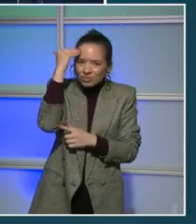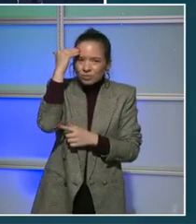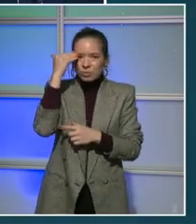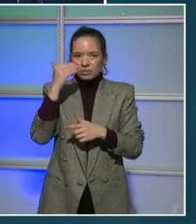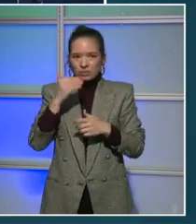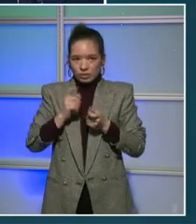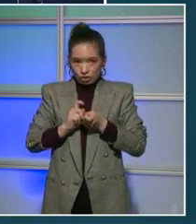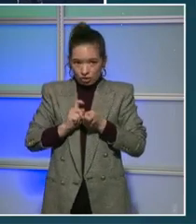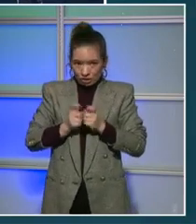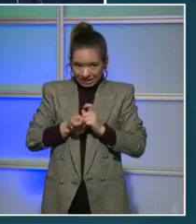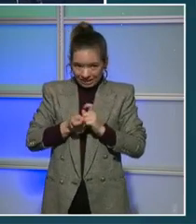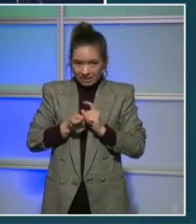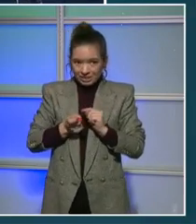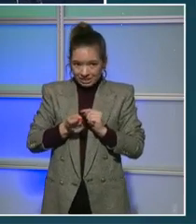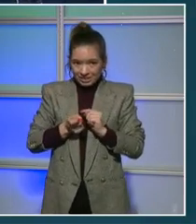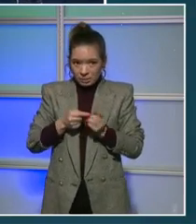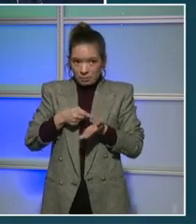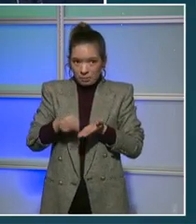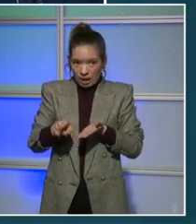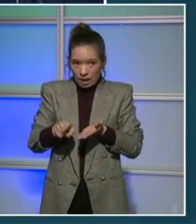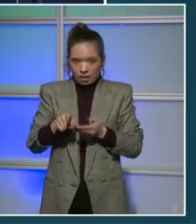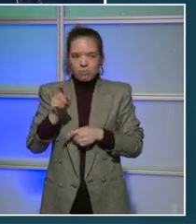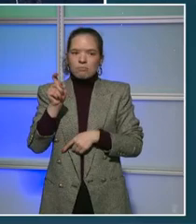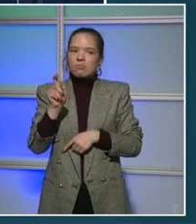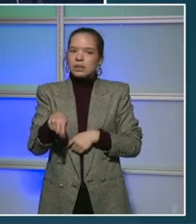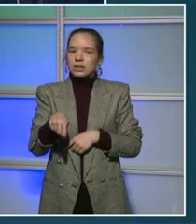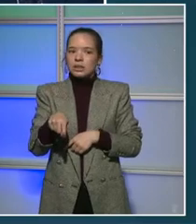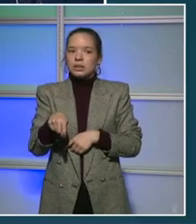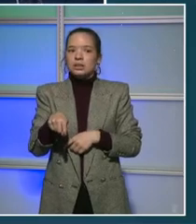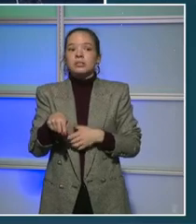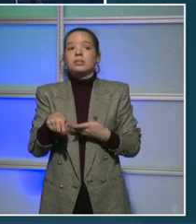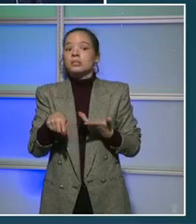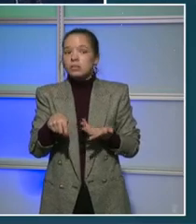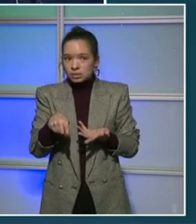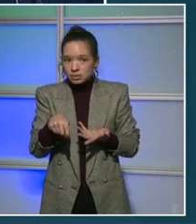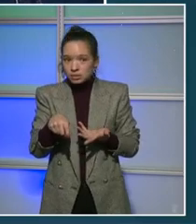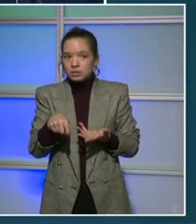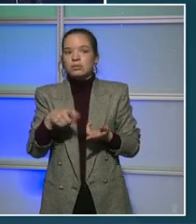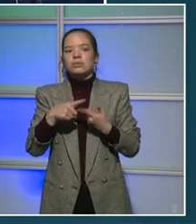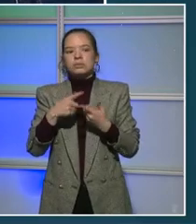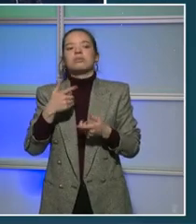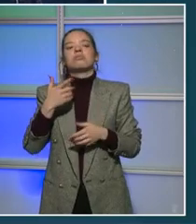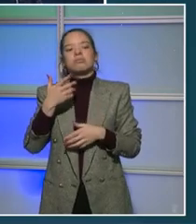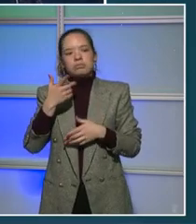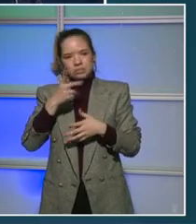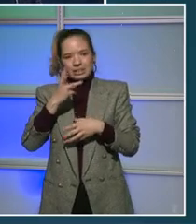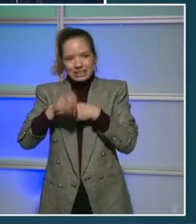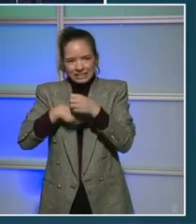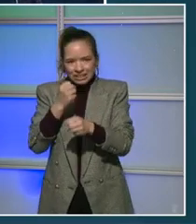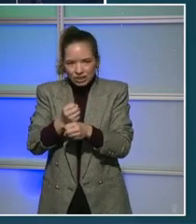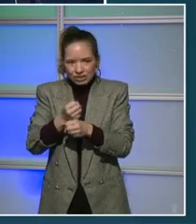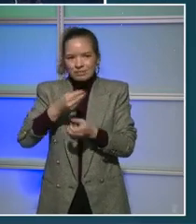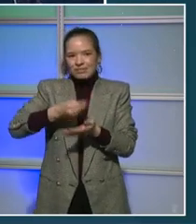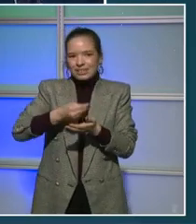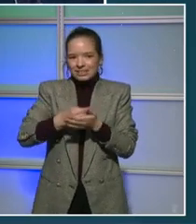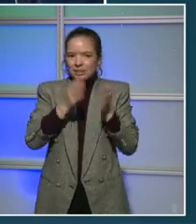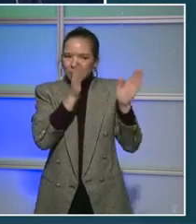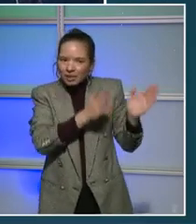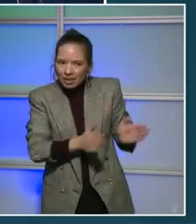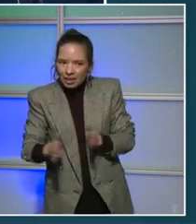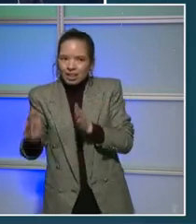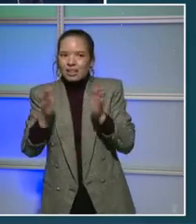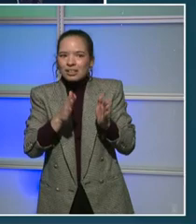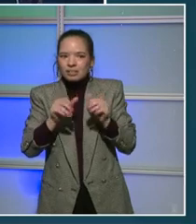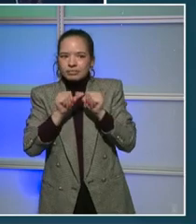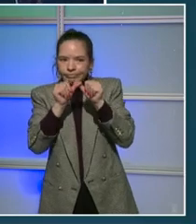rates because it has to flow through the entire six-year financial plan for the District of Columbia. So we are working on a proposal.